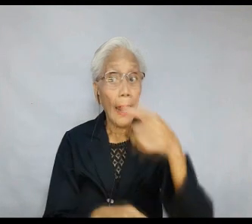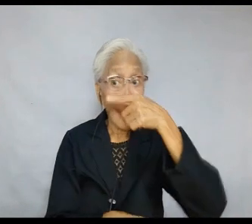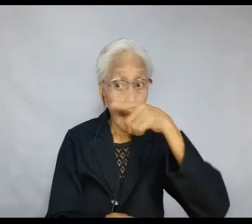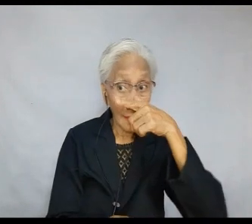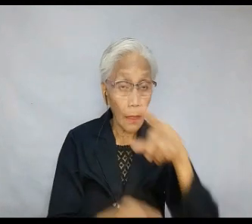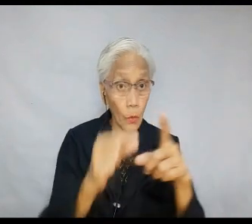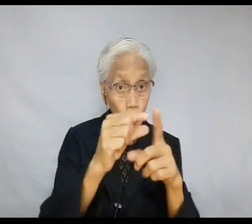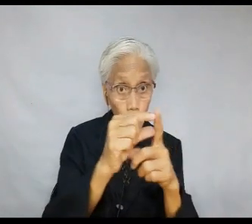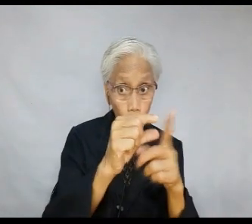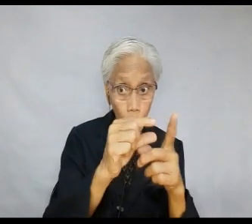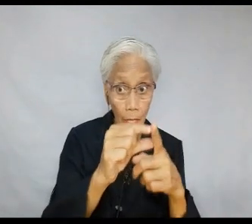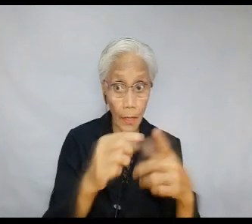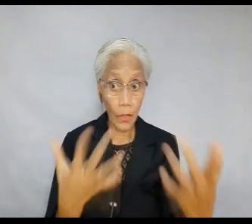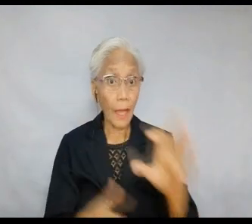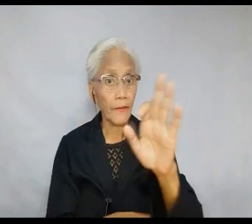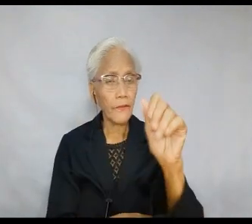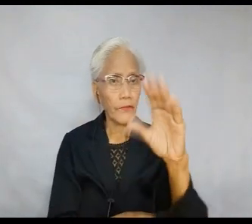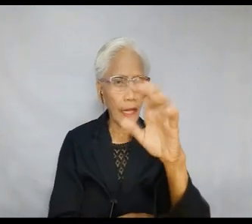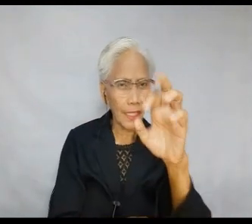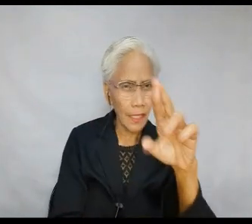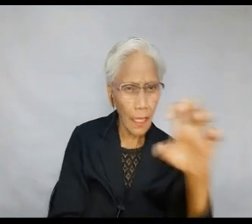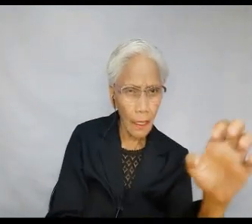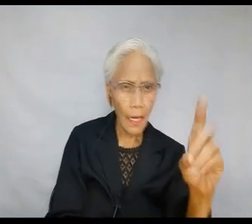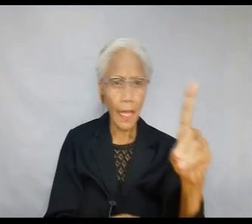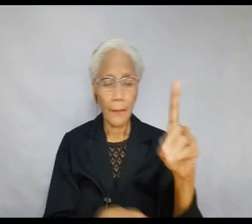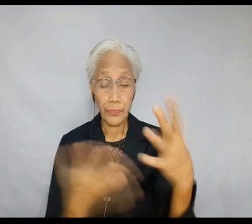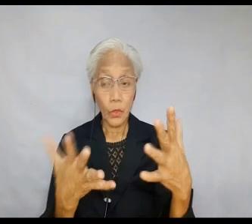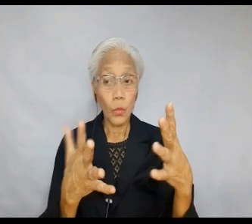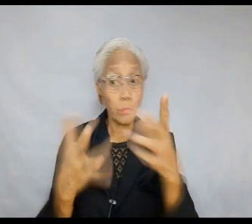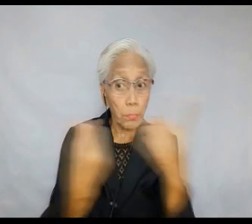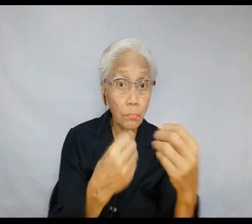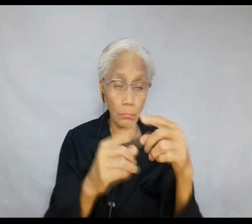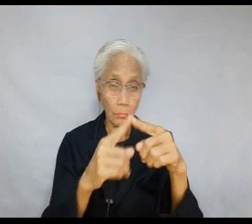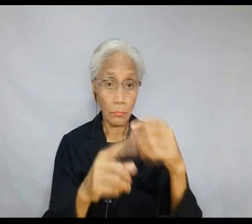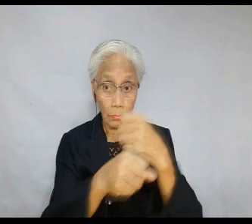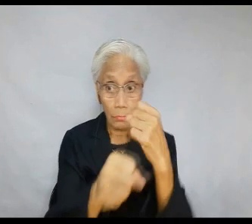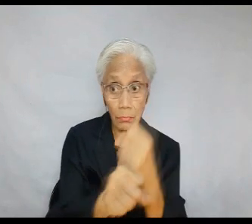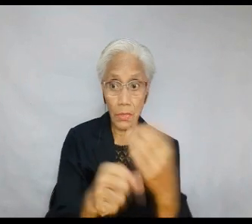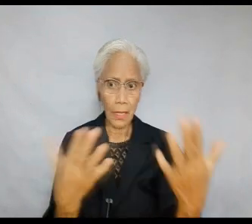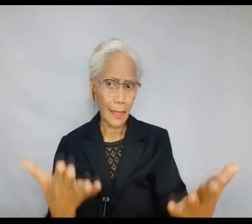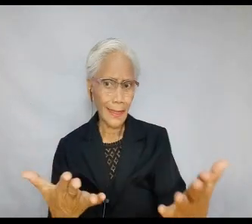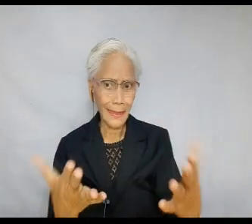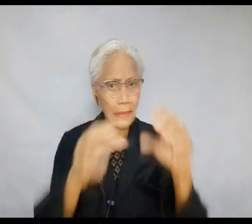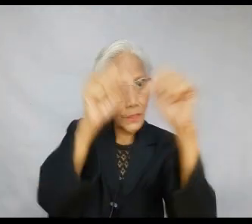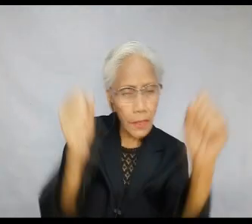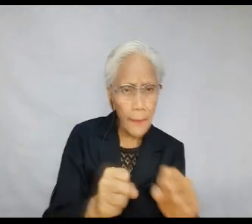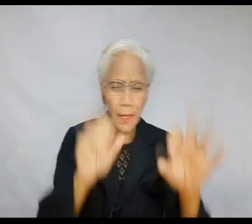root word facere, meaning to do or to make. It has to do with shaping,